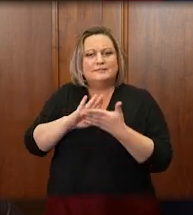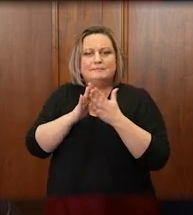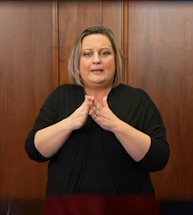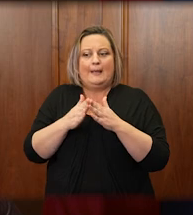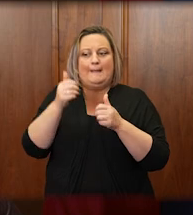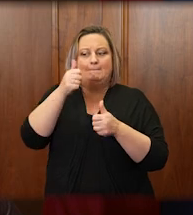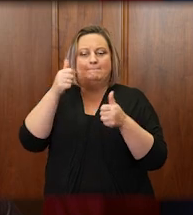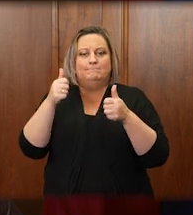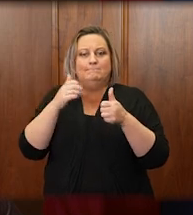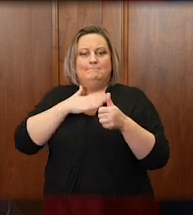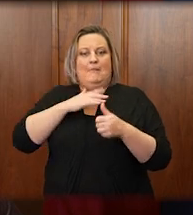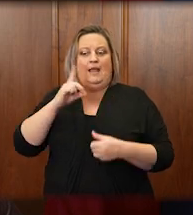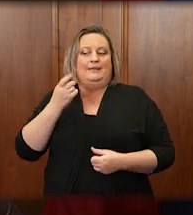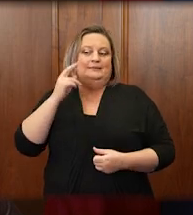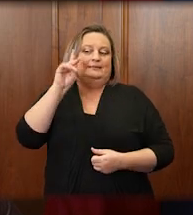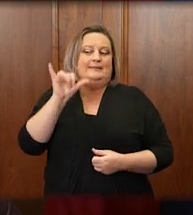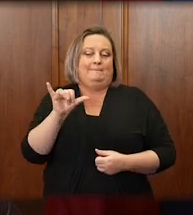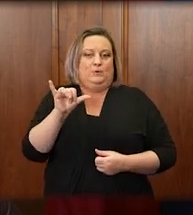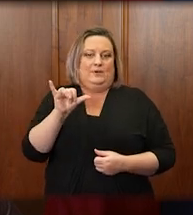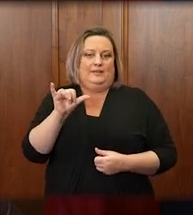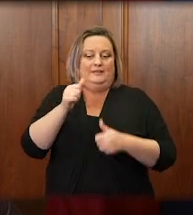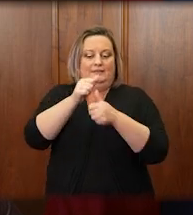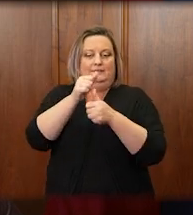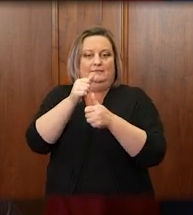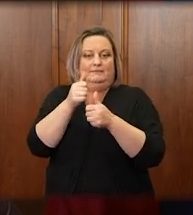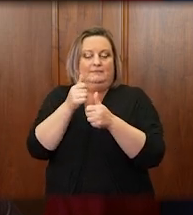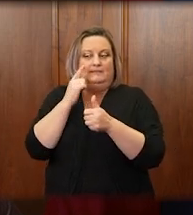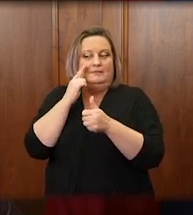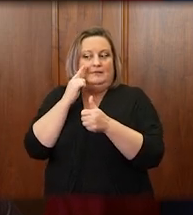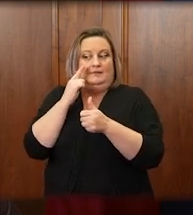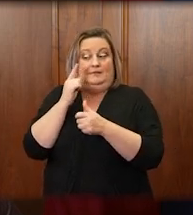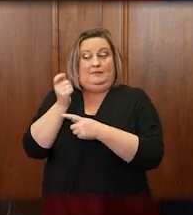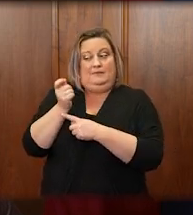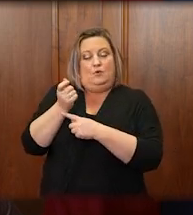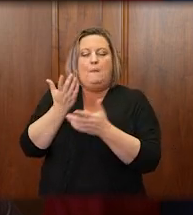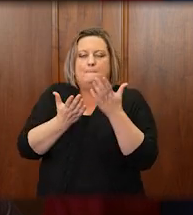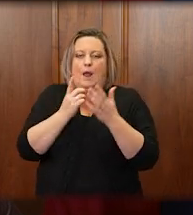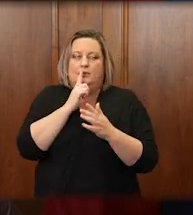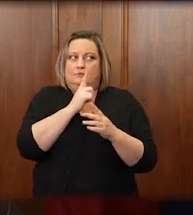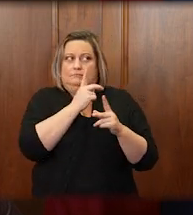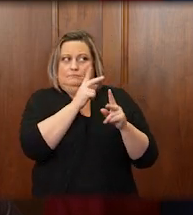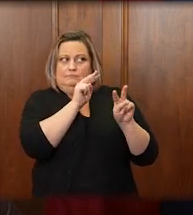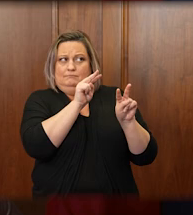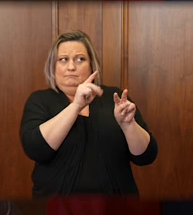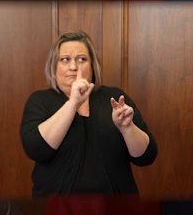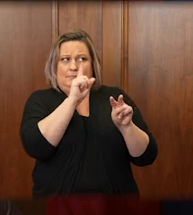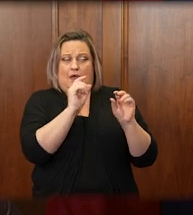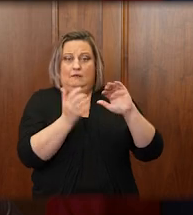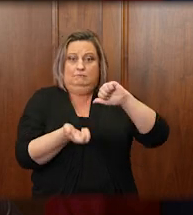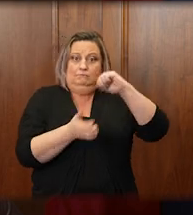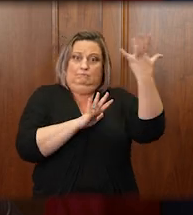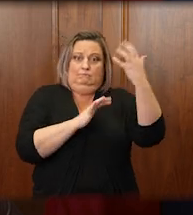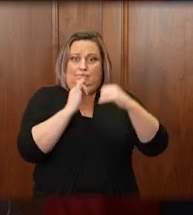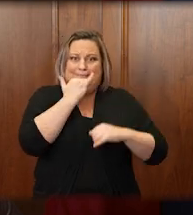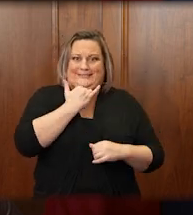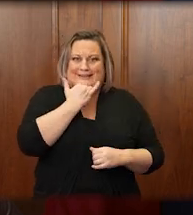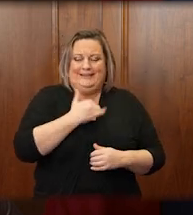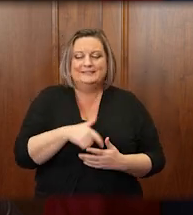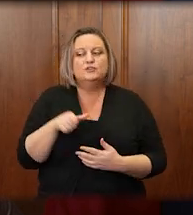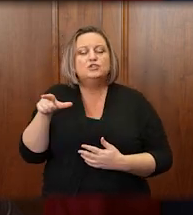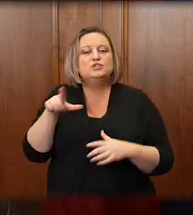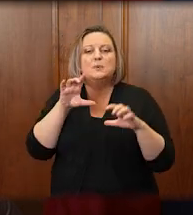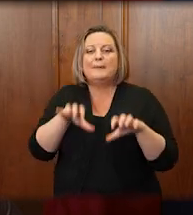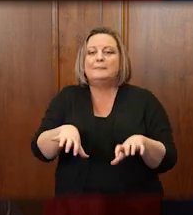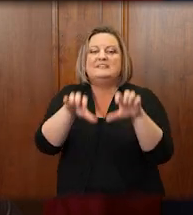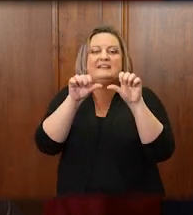became Chief Justice, no doubt in an effort to try to keep me from making major mistakes, and she will be able to take over